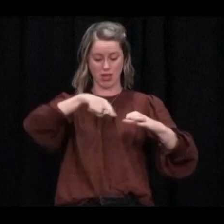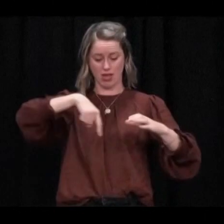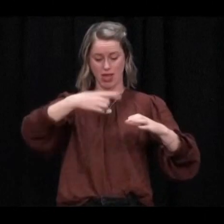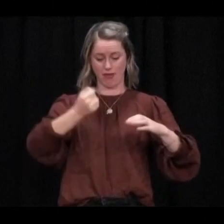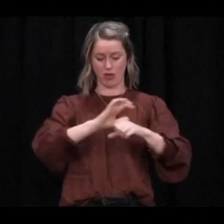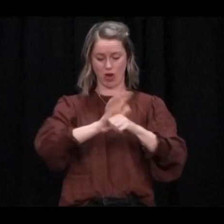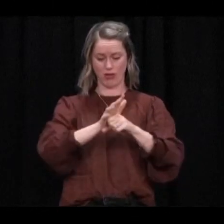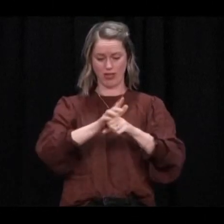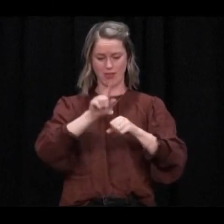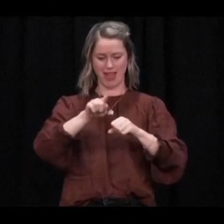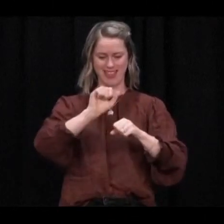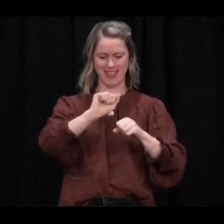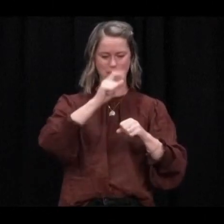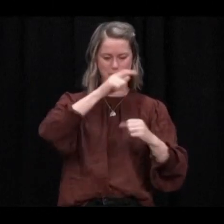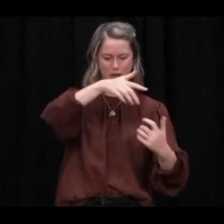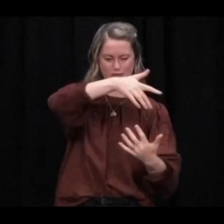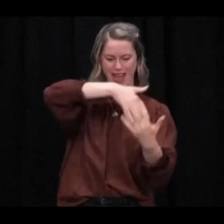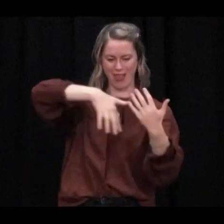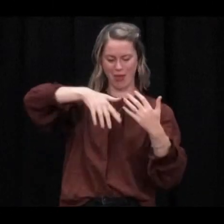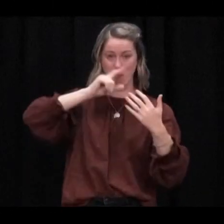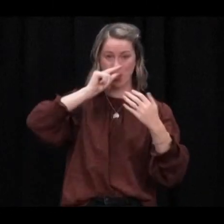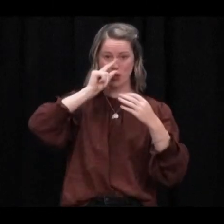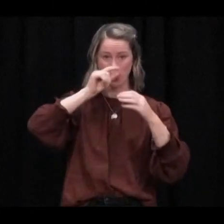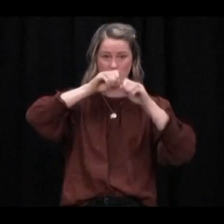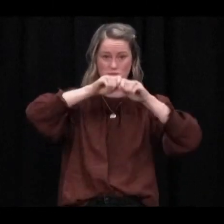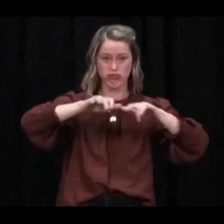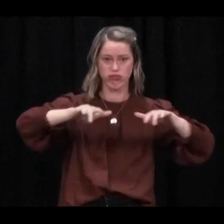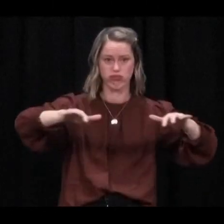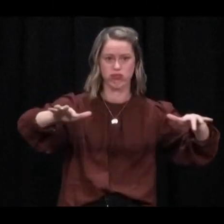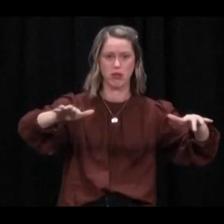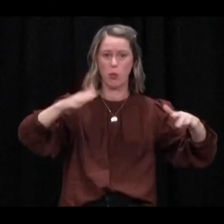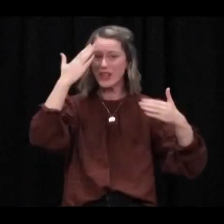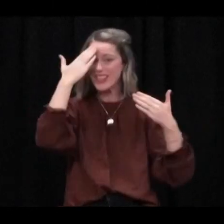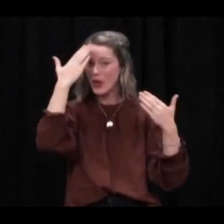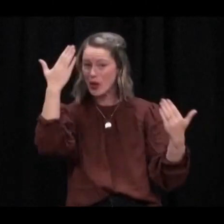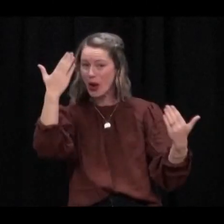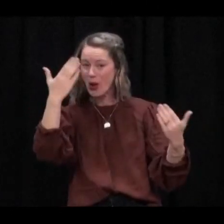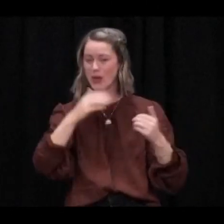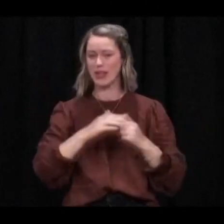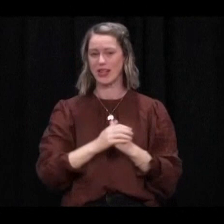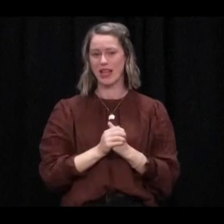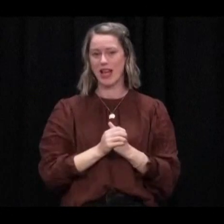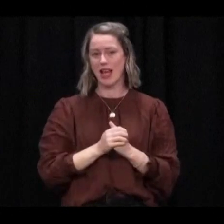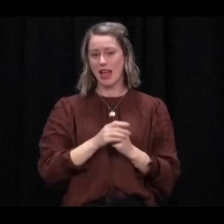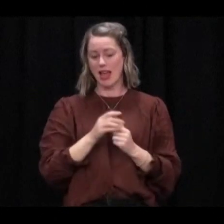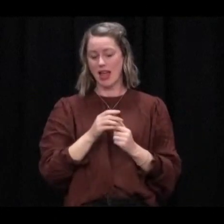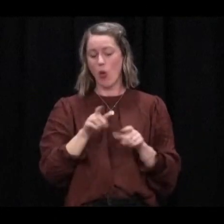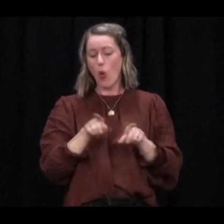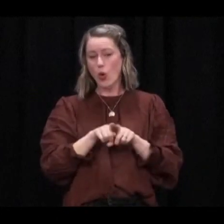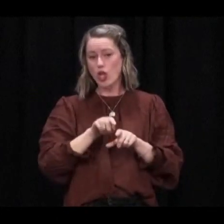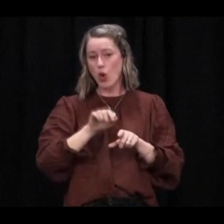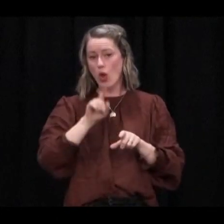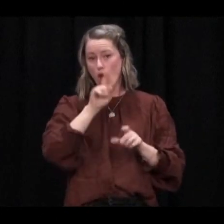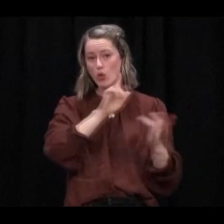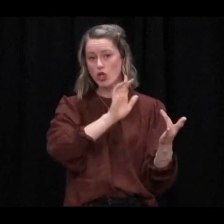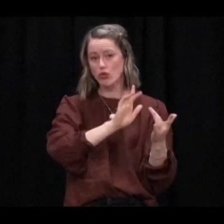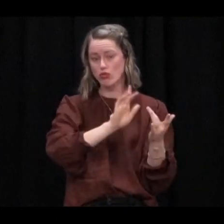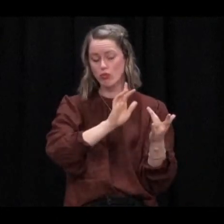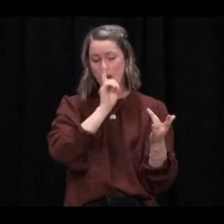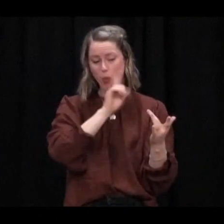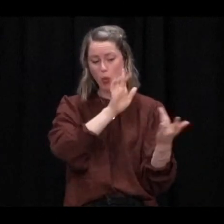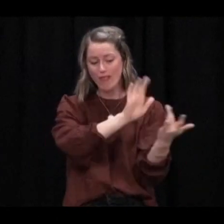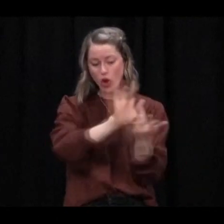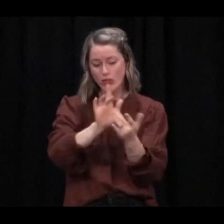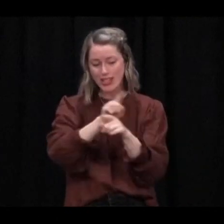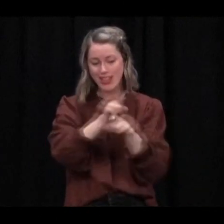identified. Our public health teams generally ask people who are contacts to be tested five days after they were in contact with an